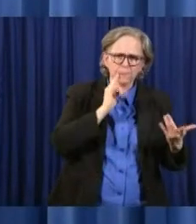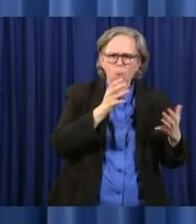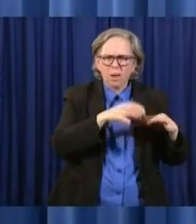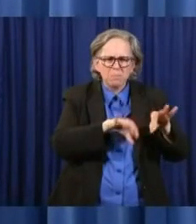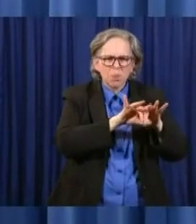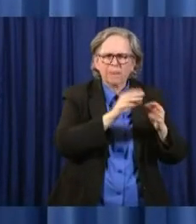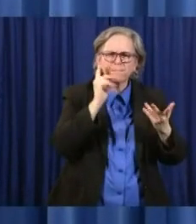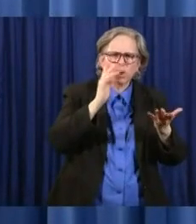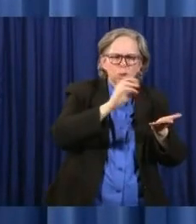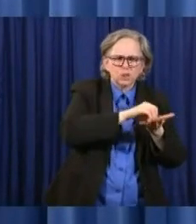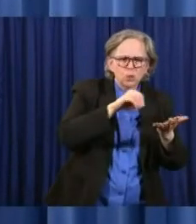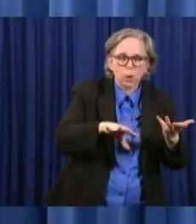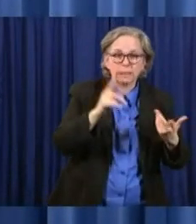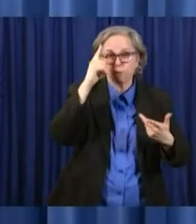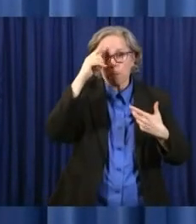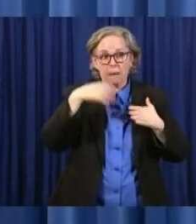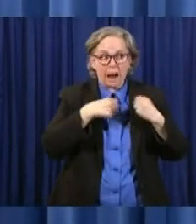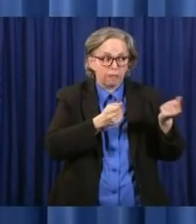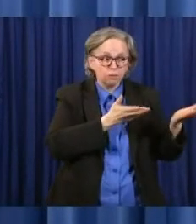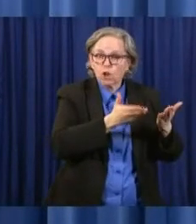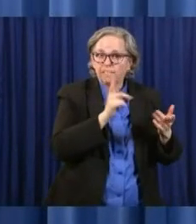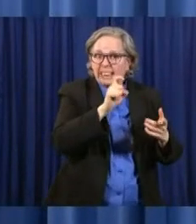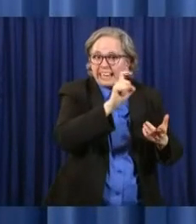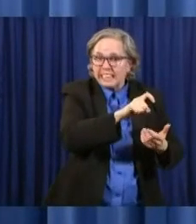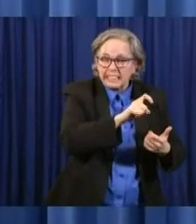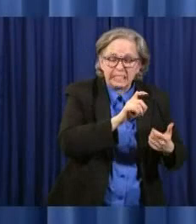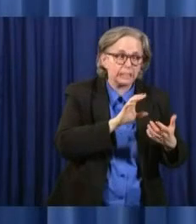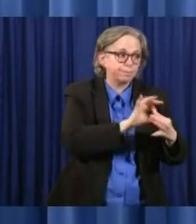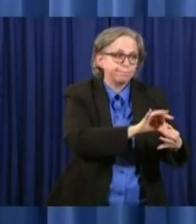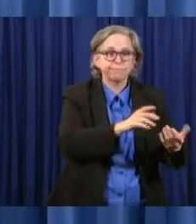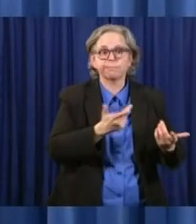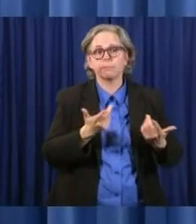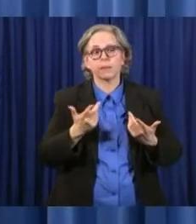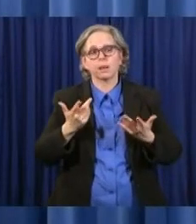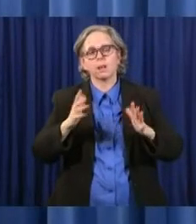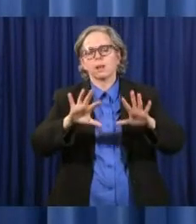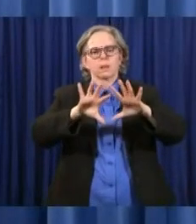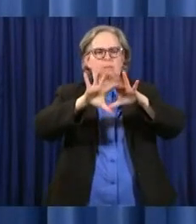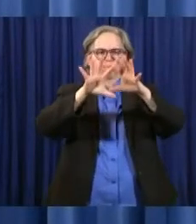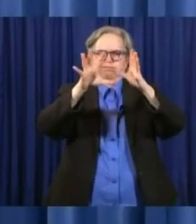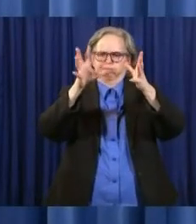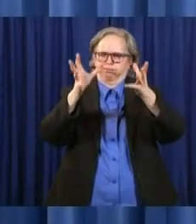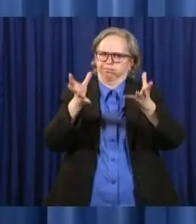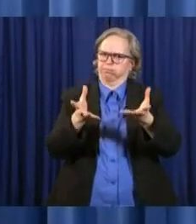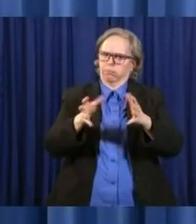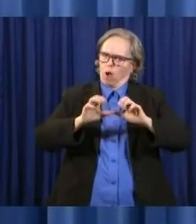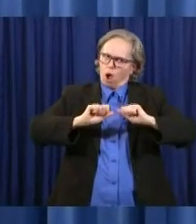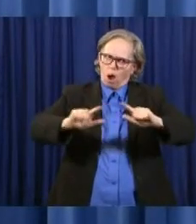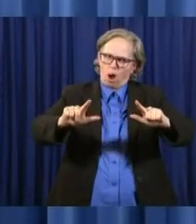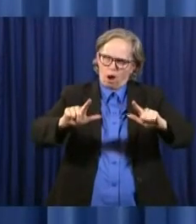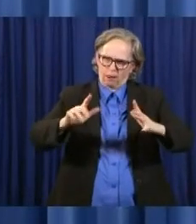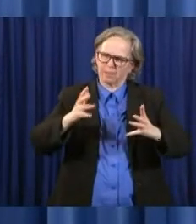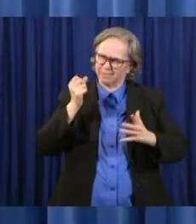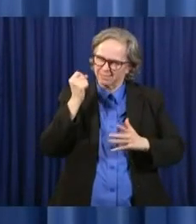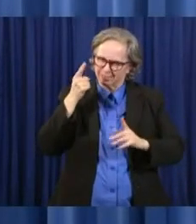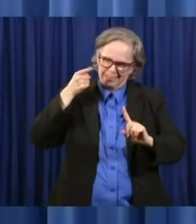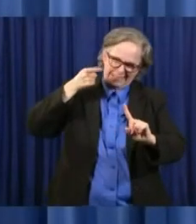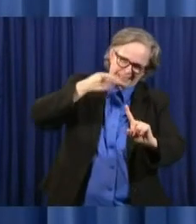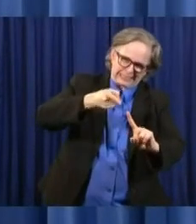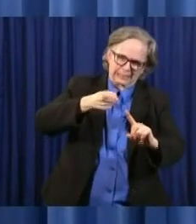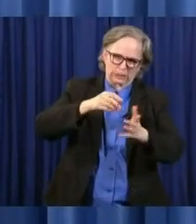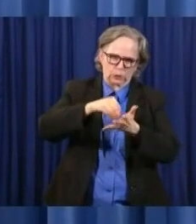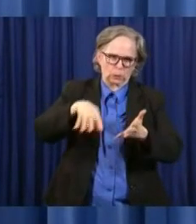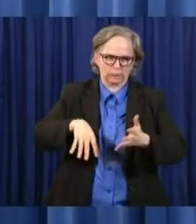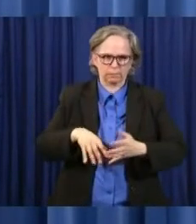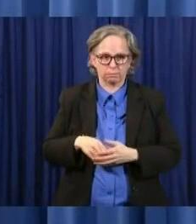So, you know, this would not be the time. You know, I made a commitment that we would